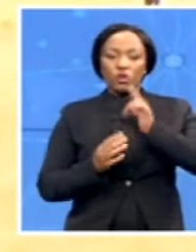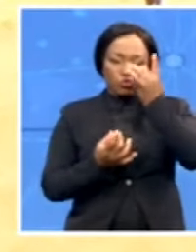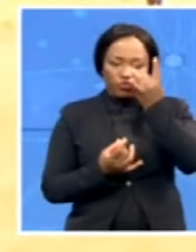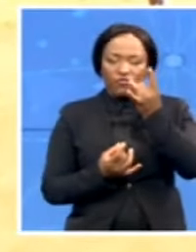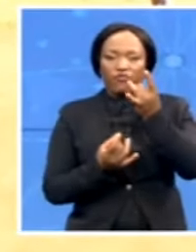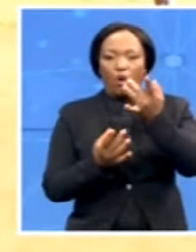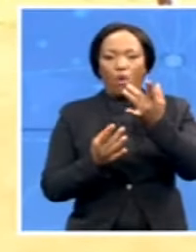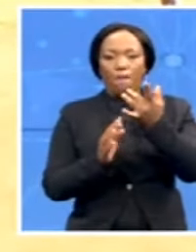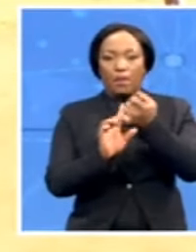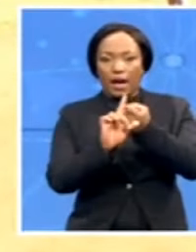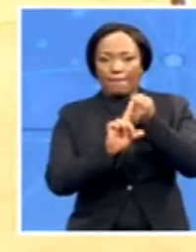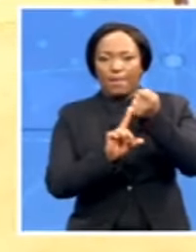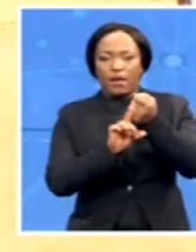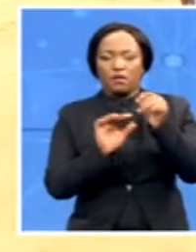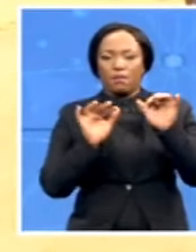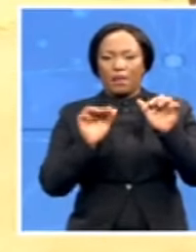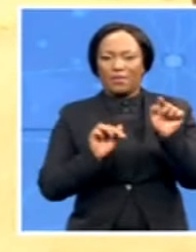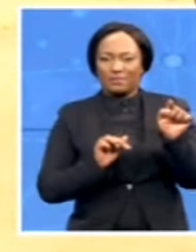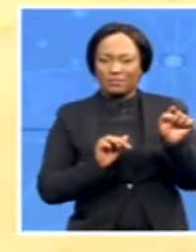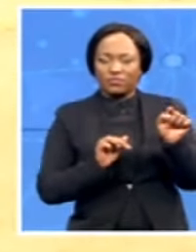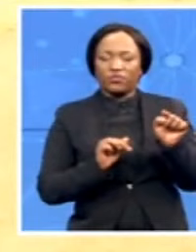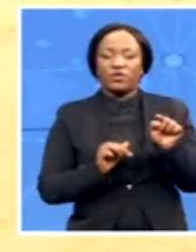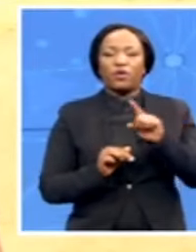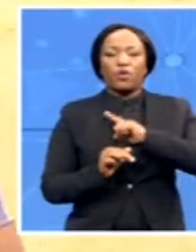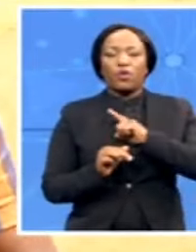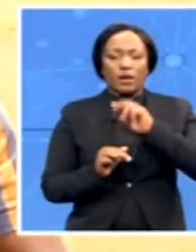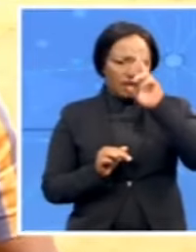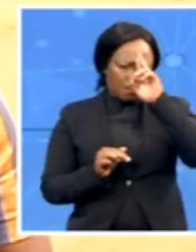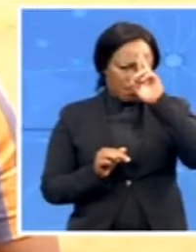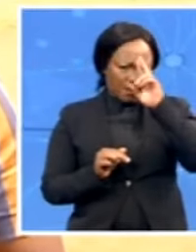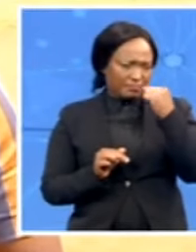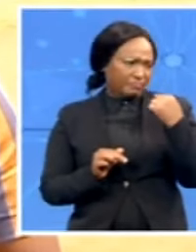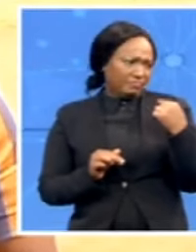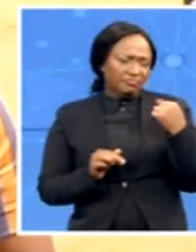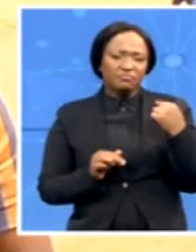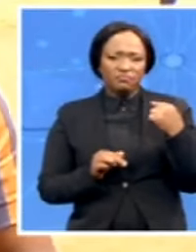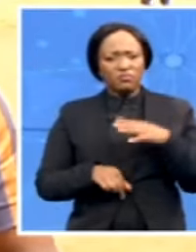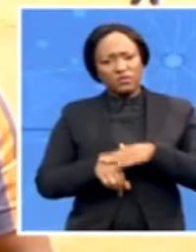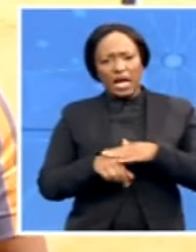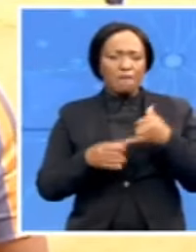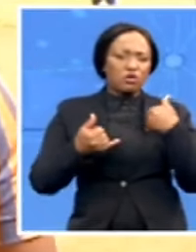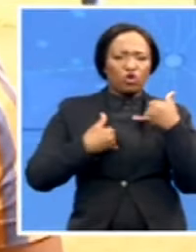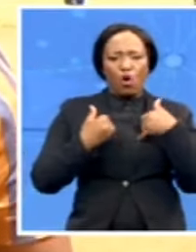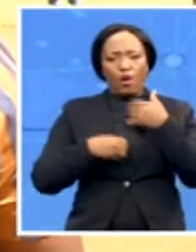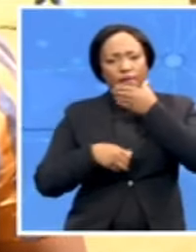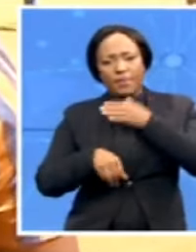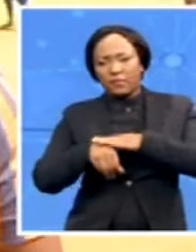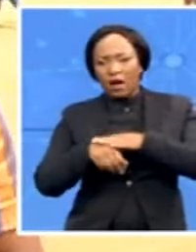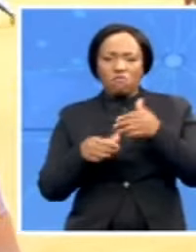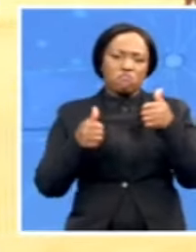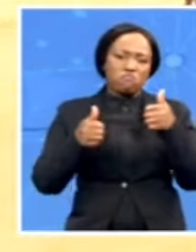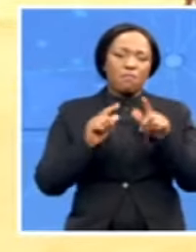that while it is pleasant times now, it is also, of course, a time for,